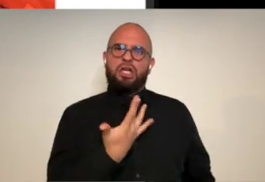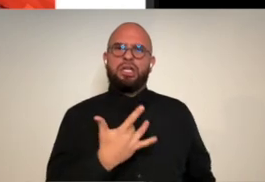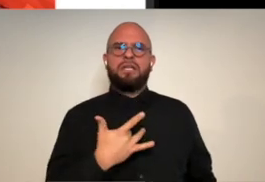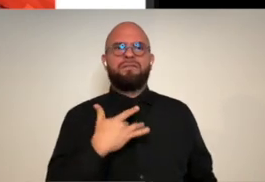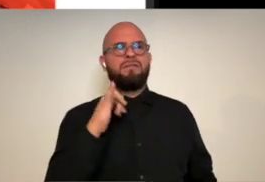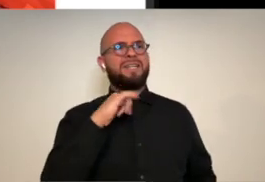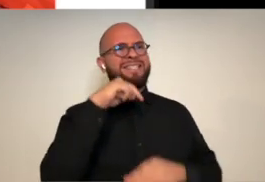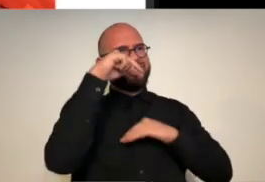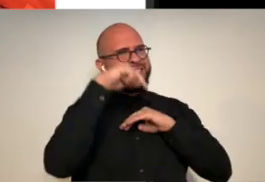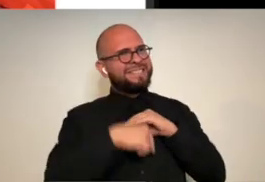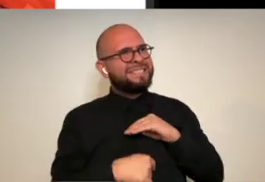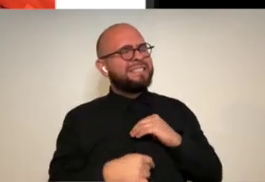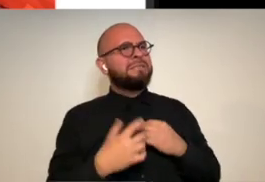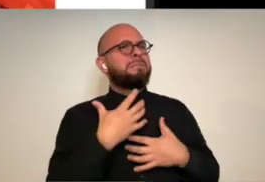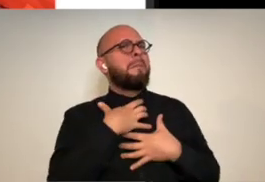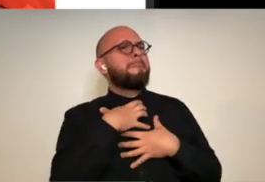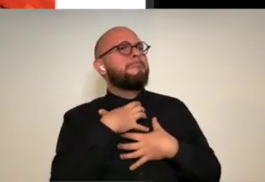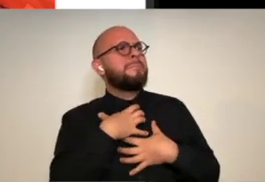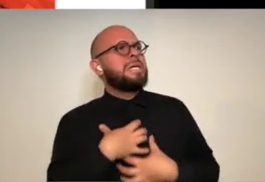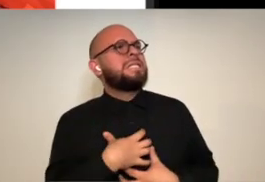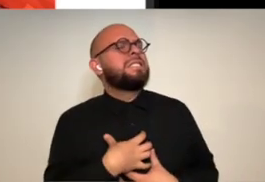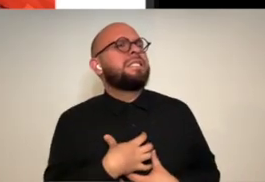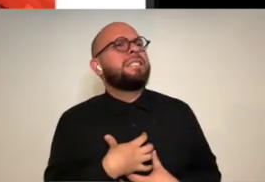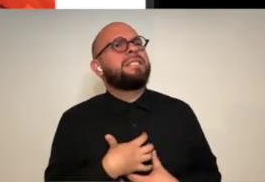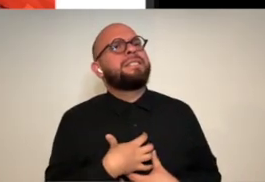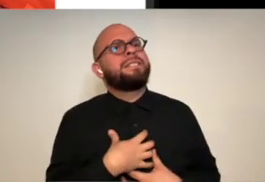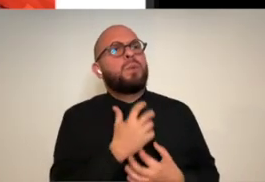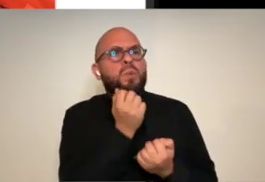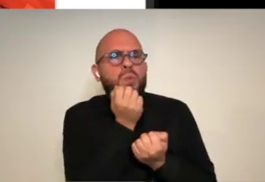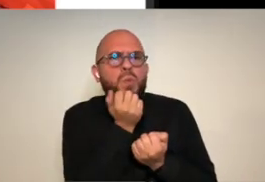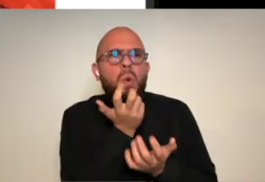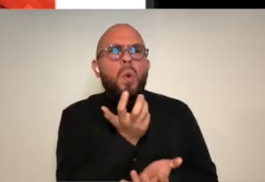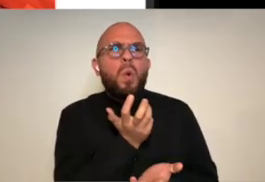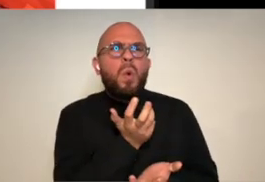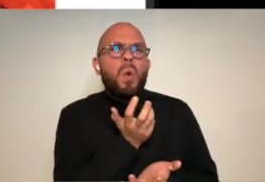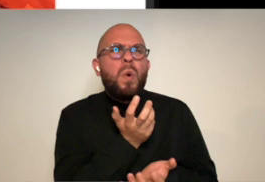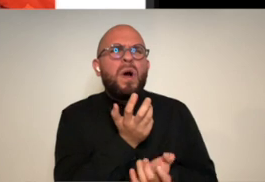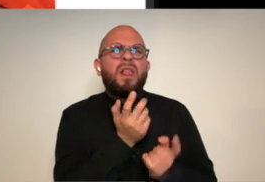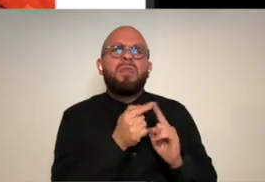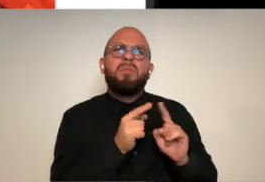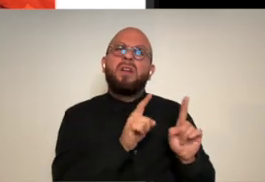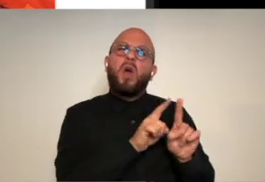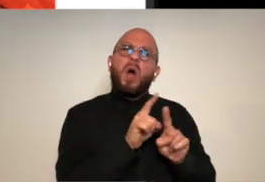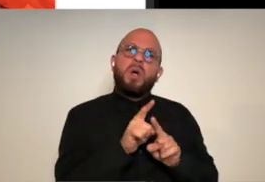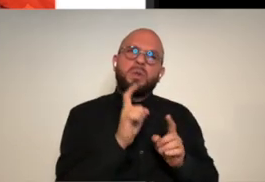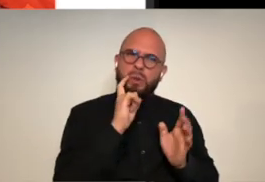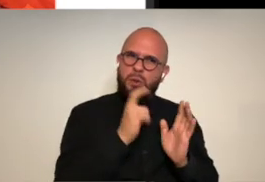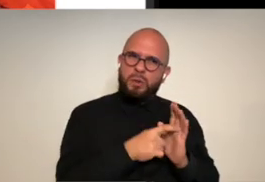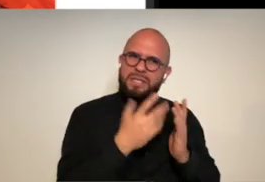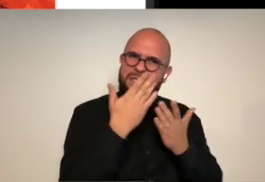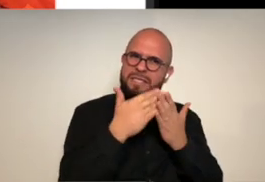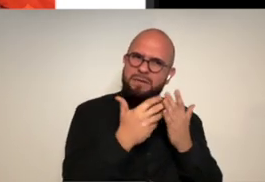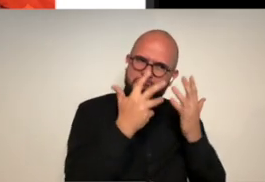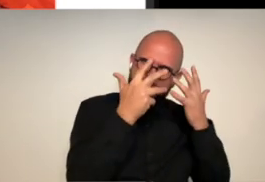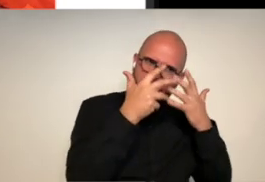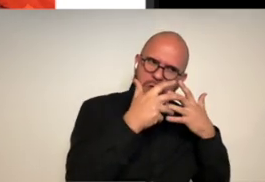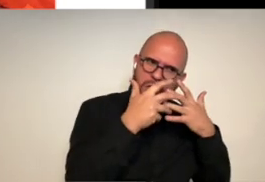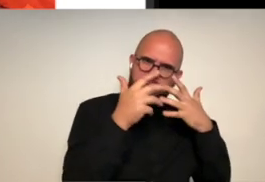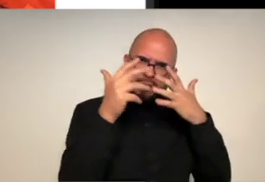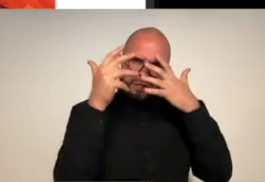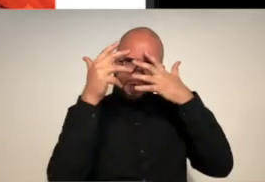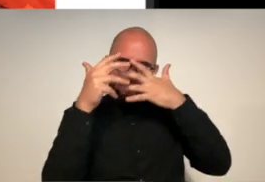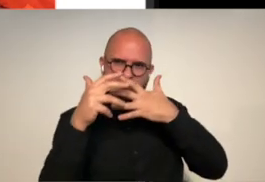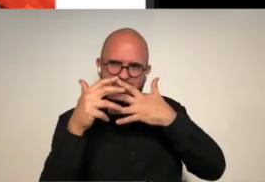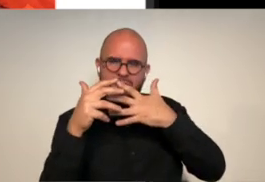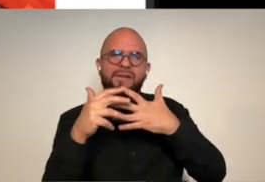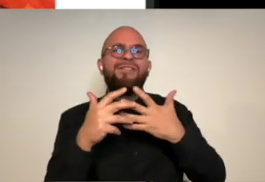that i felt i felt like this deep passion um warm but also like there's